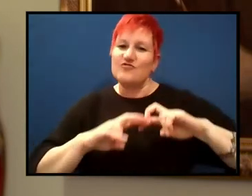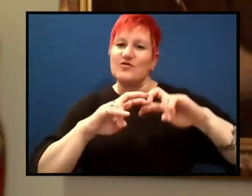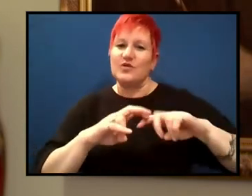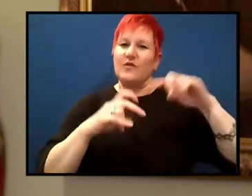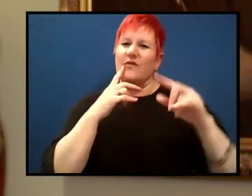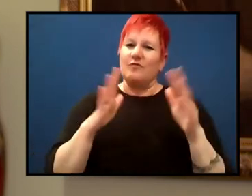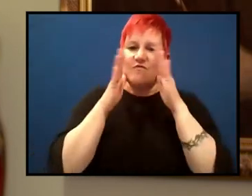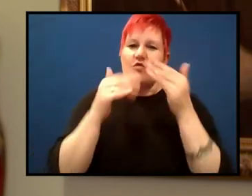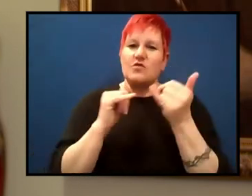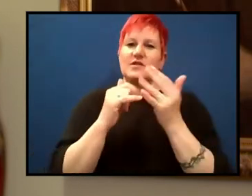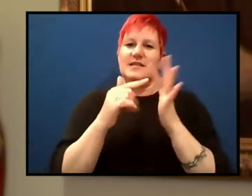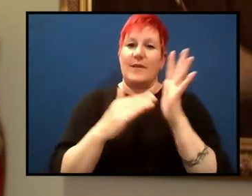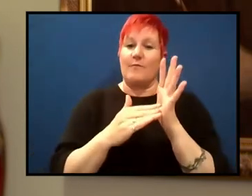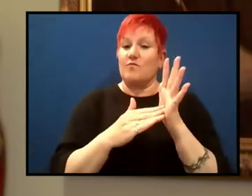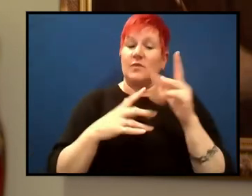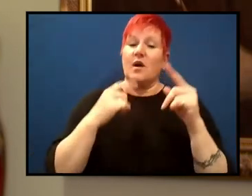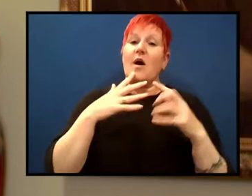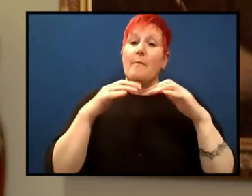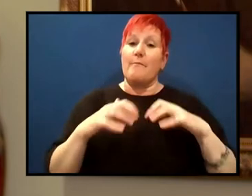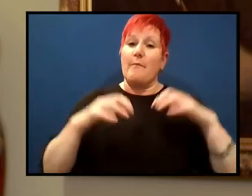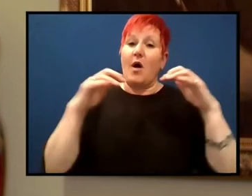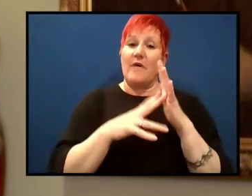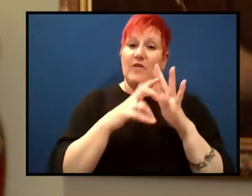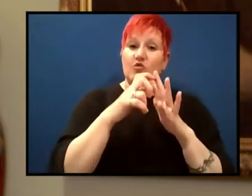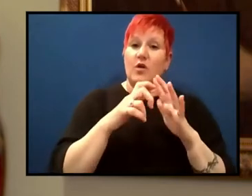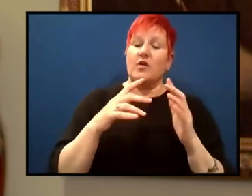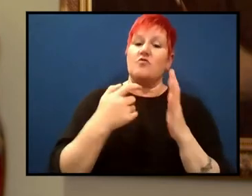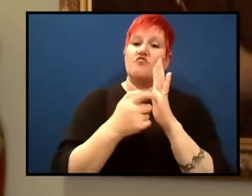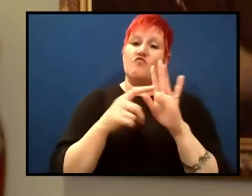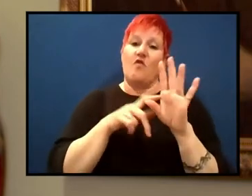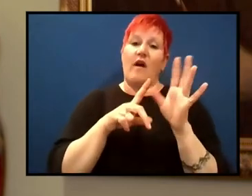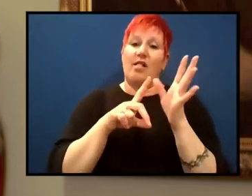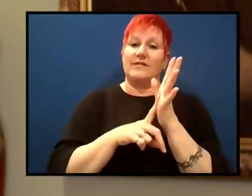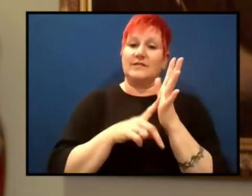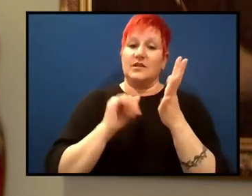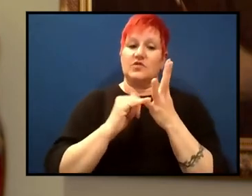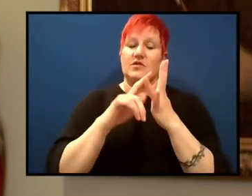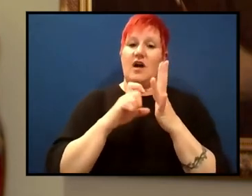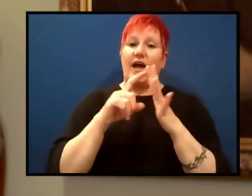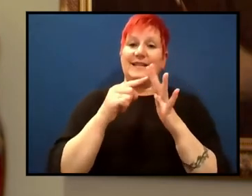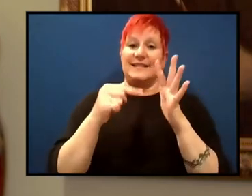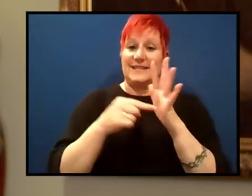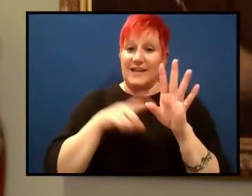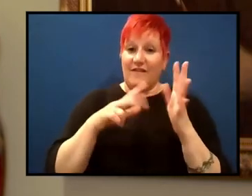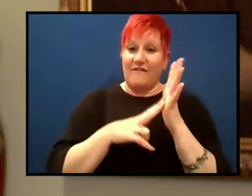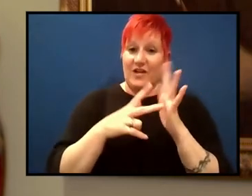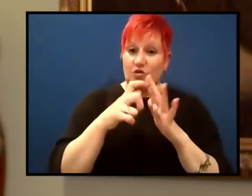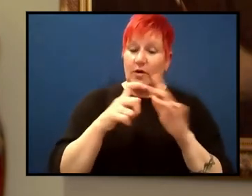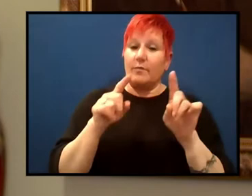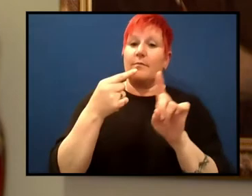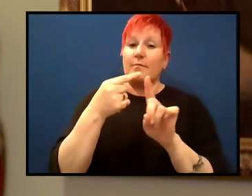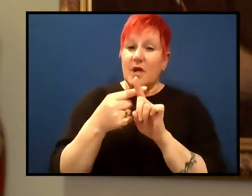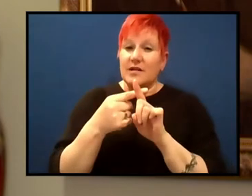the Royal Society of Victoria and the Victorian Parliamentarians for STEM. Before we begin, I'd first like to acknowledge the